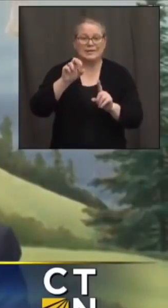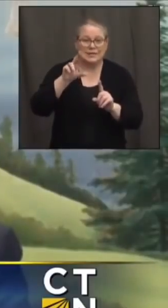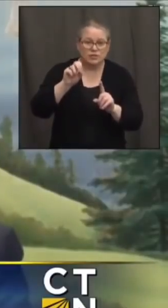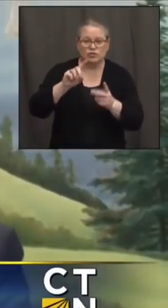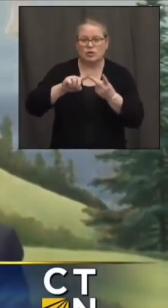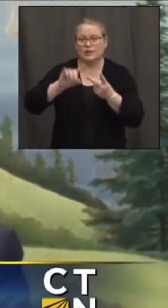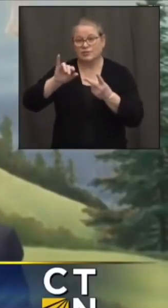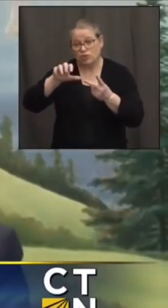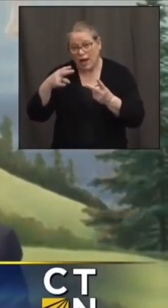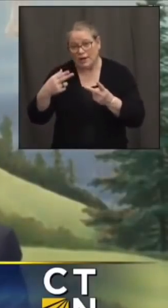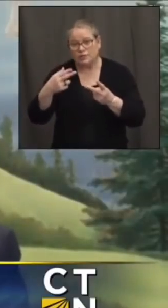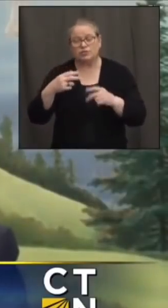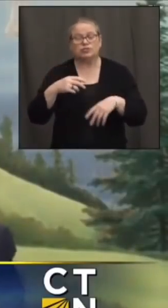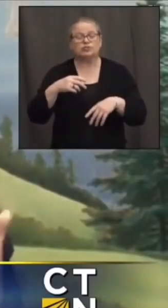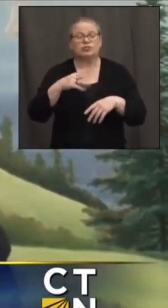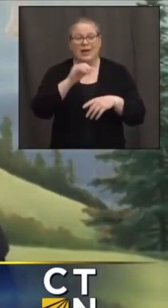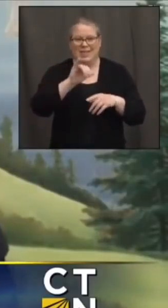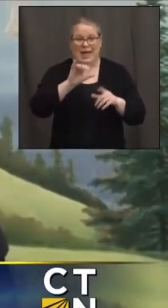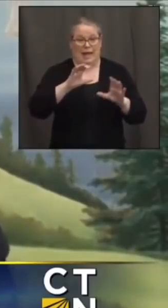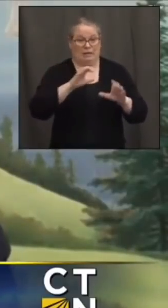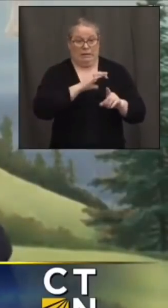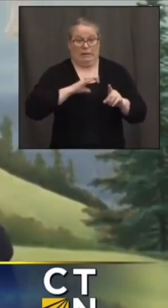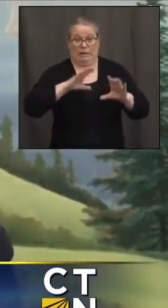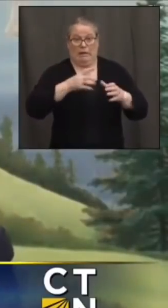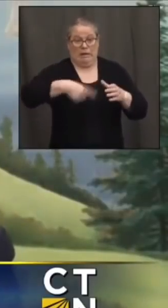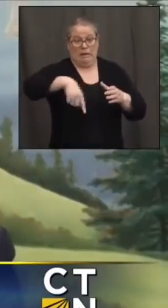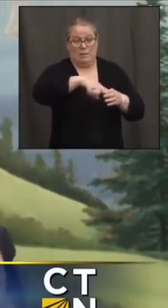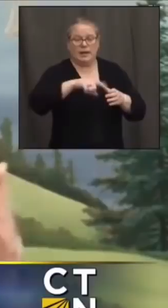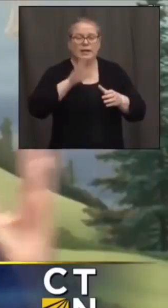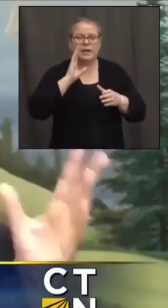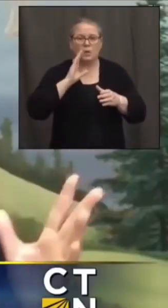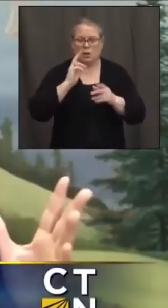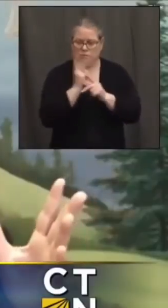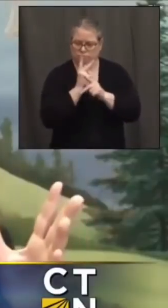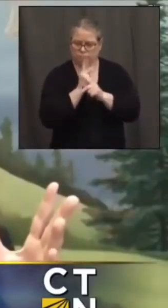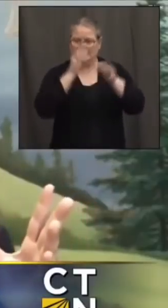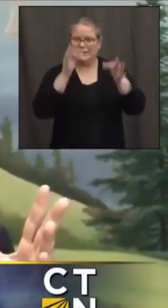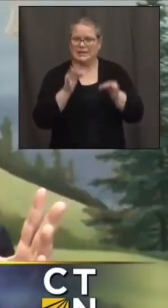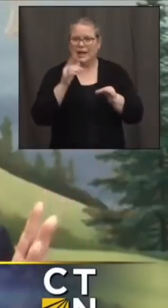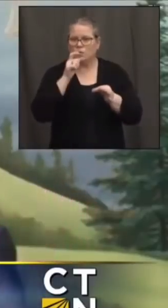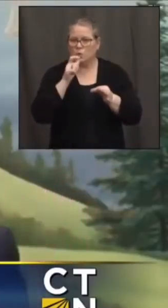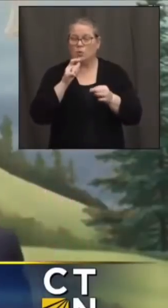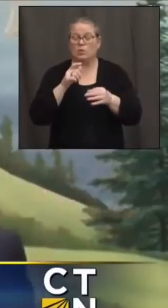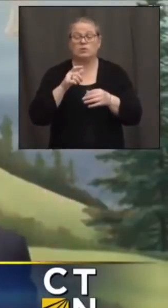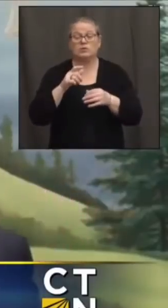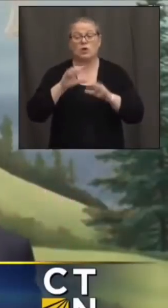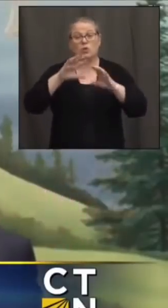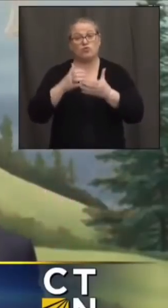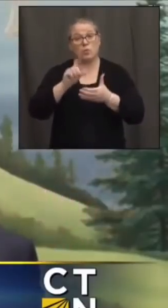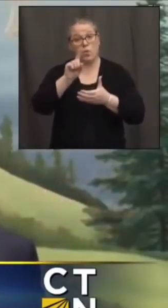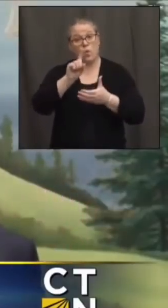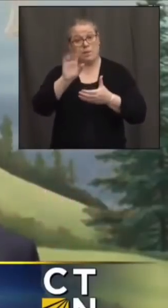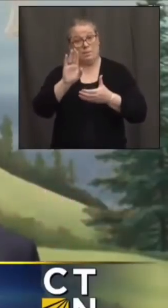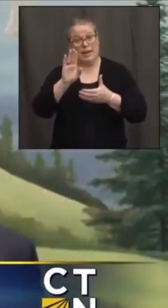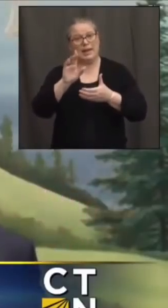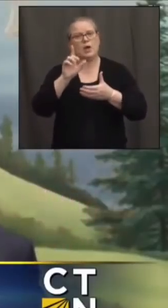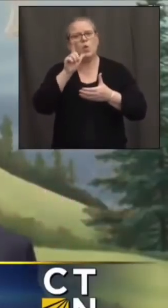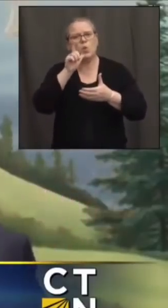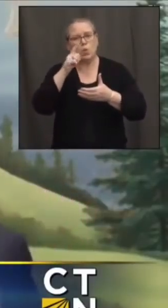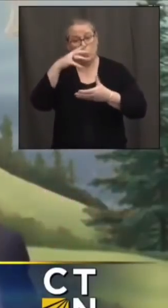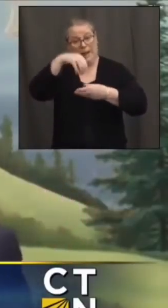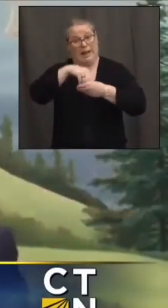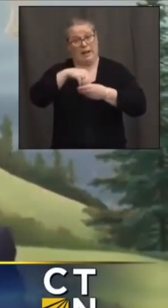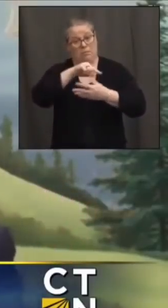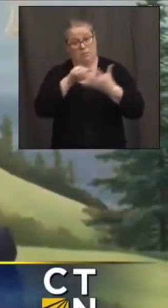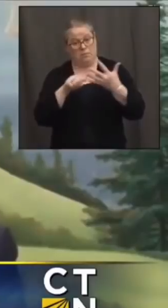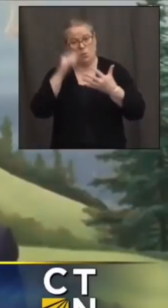allocation committee are um going to do that for us we're not do that we know who's in the 1b group but now who gets phased in when